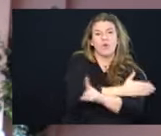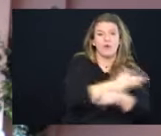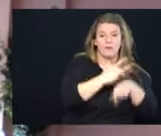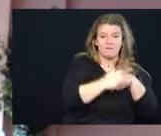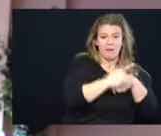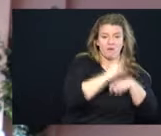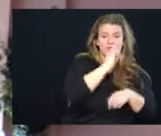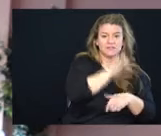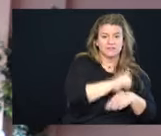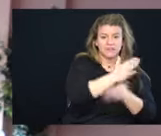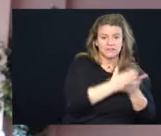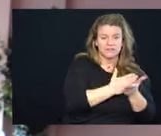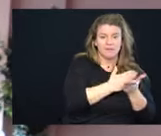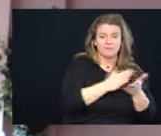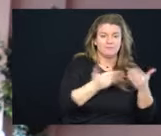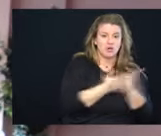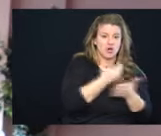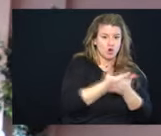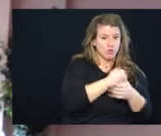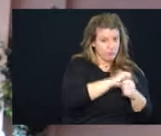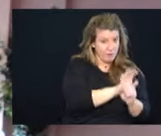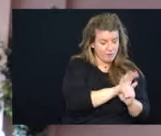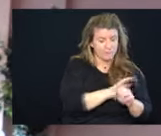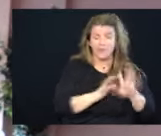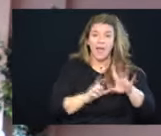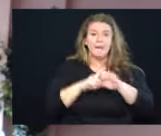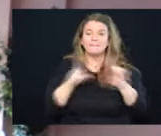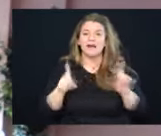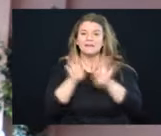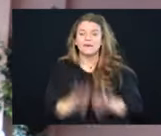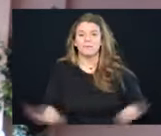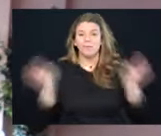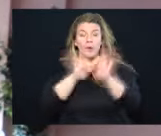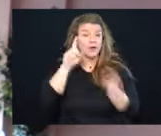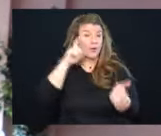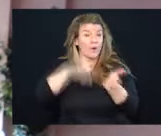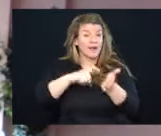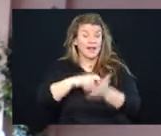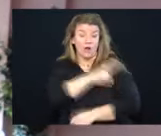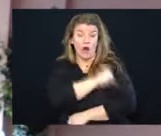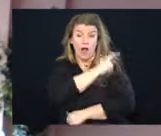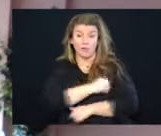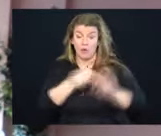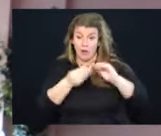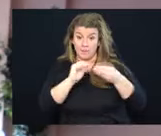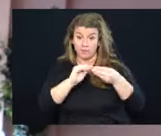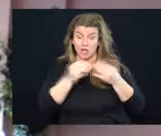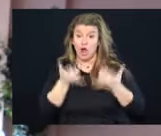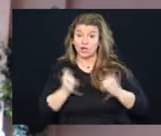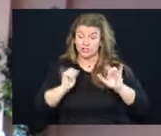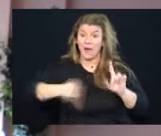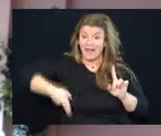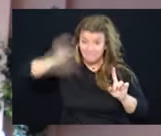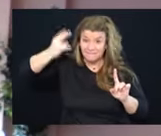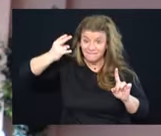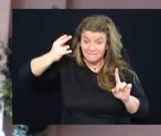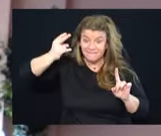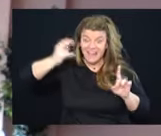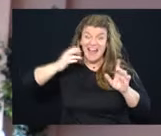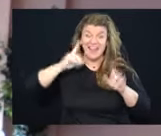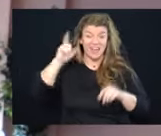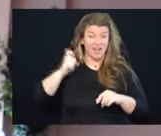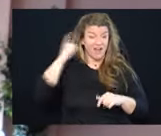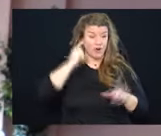of those variants when we had the highest peak. But it's important to recognize that our hospital numbers are still very high. The governor